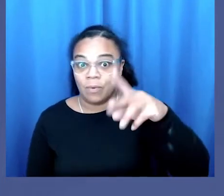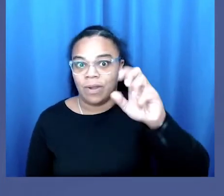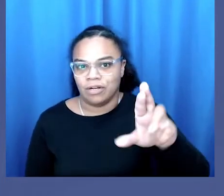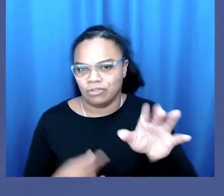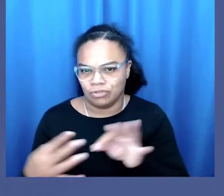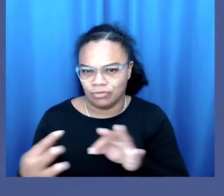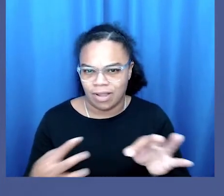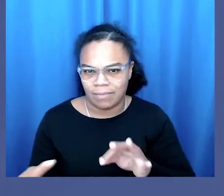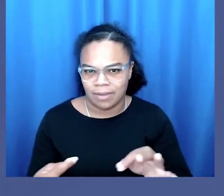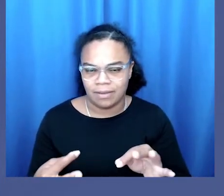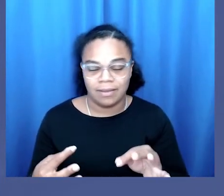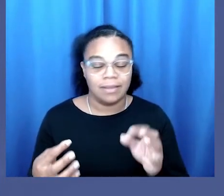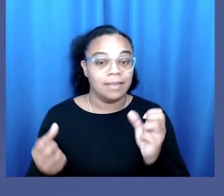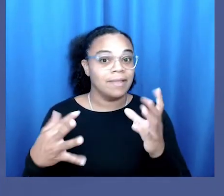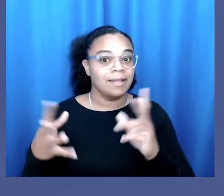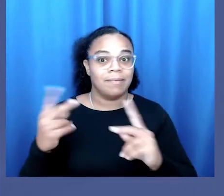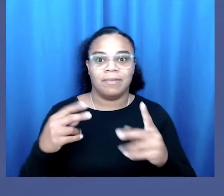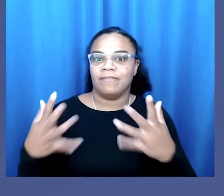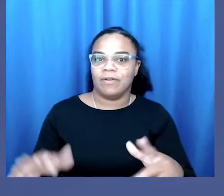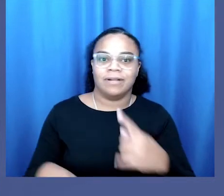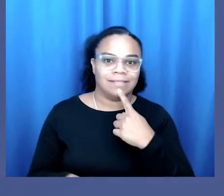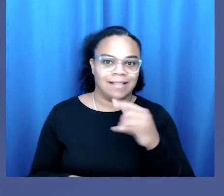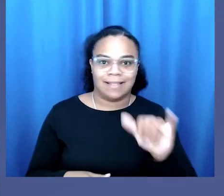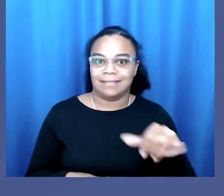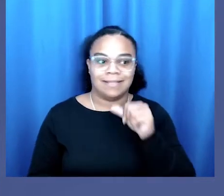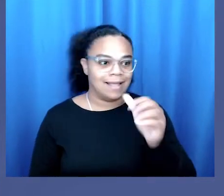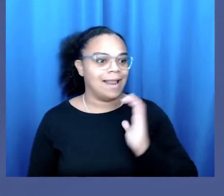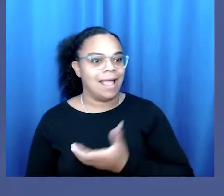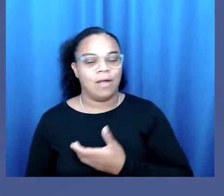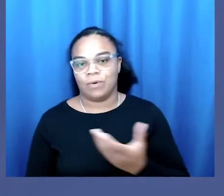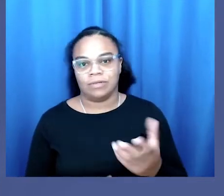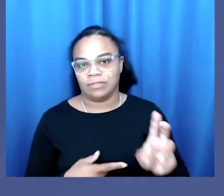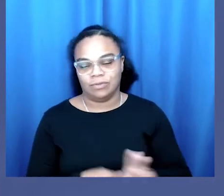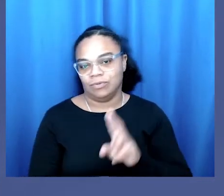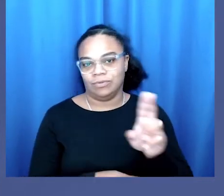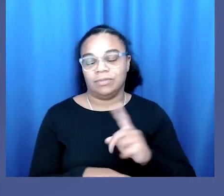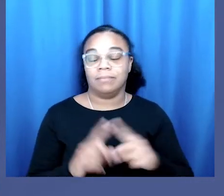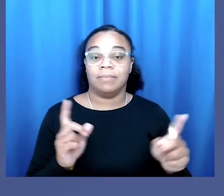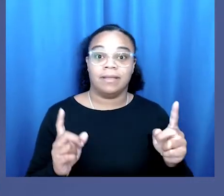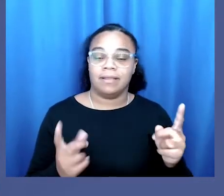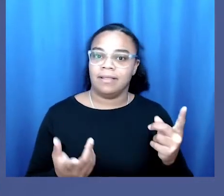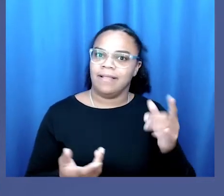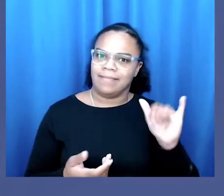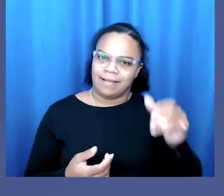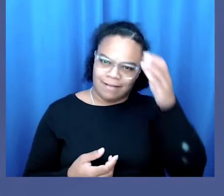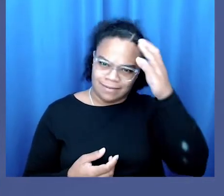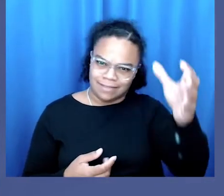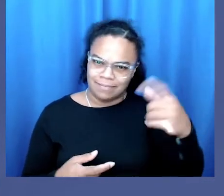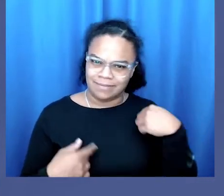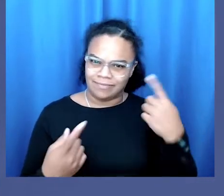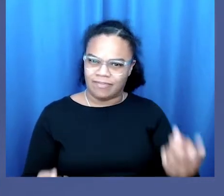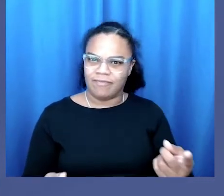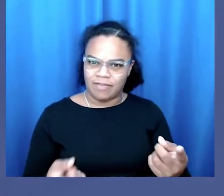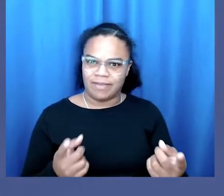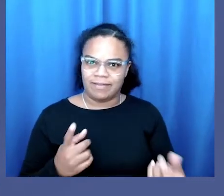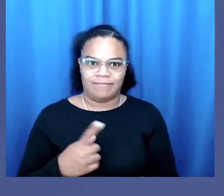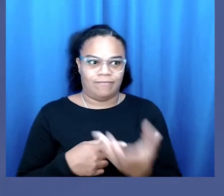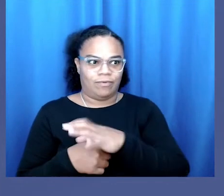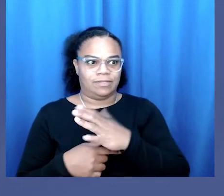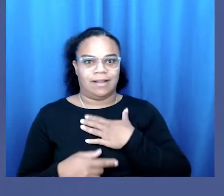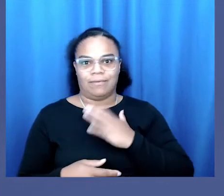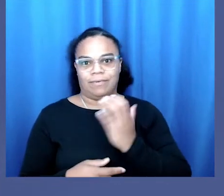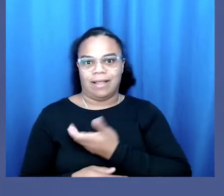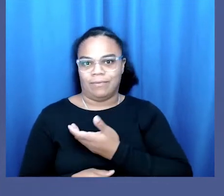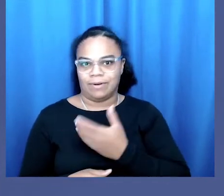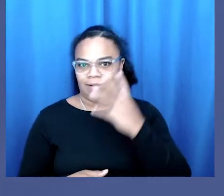it. We've been told in more ways than one that this is not ours to reclaim, yet every paradigm, concept has been patterned on our